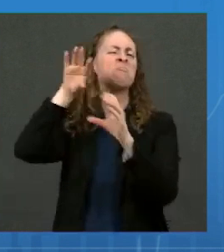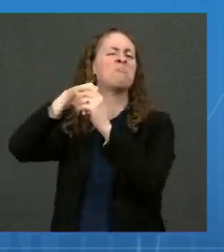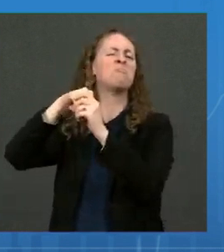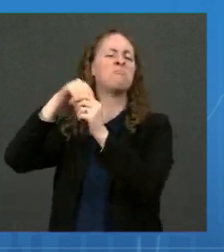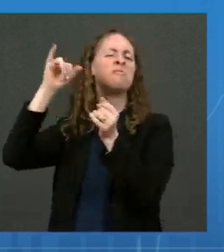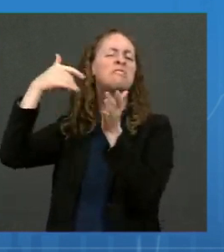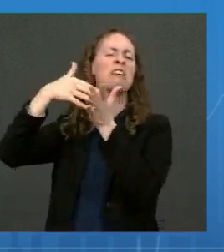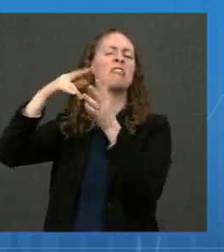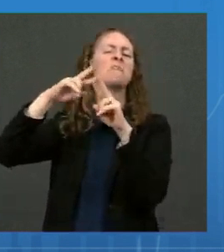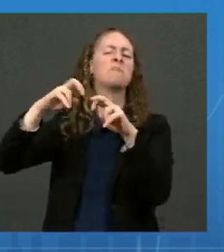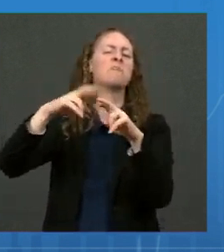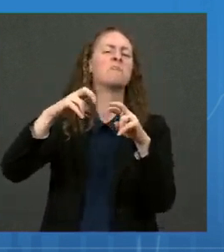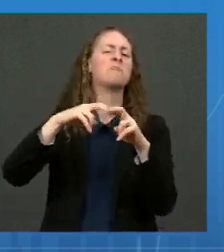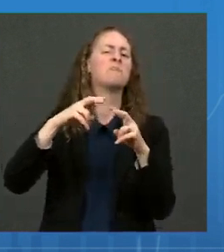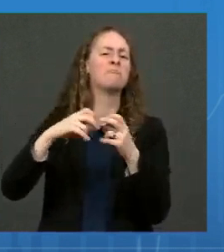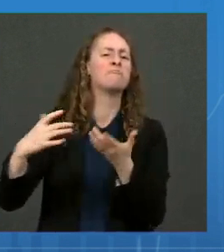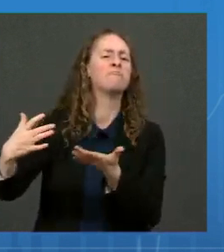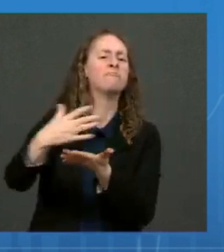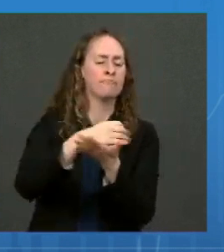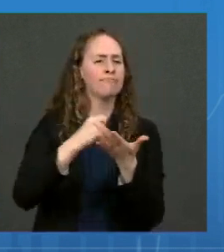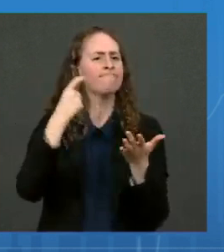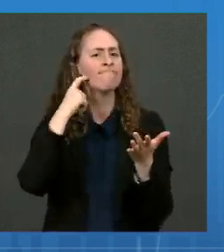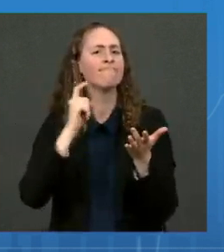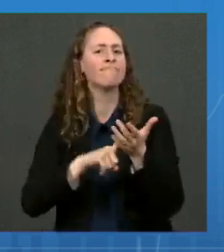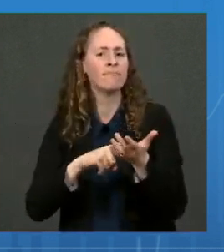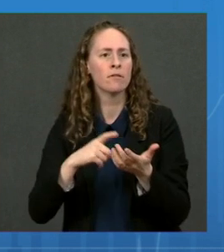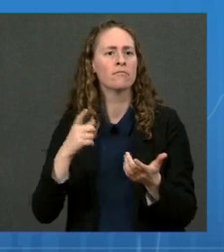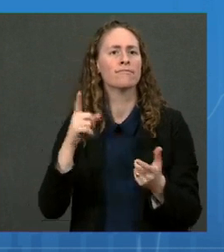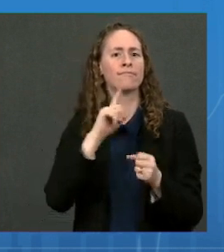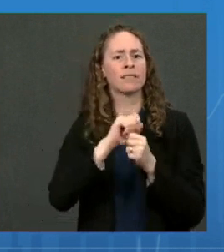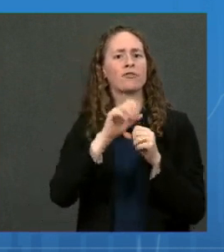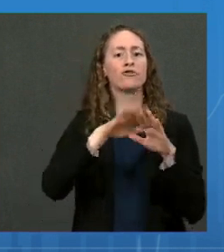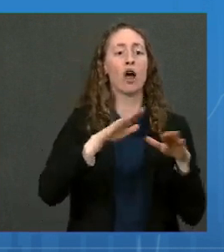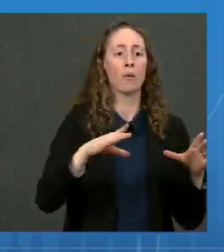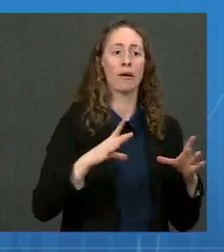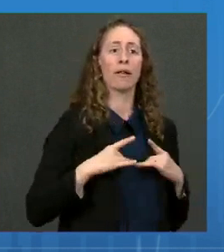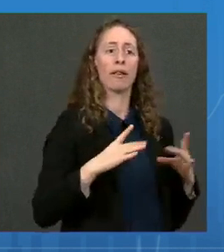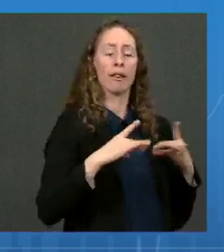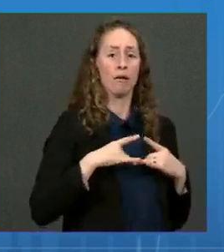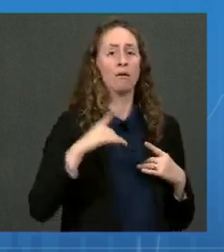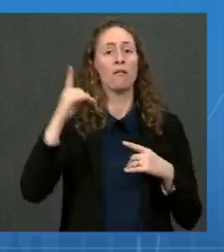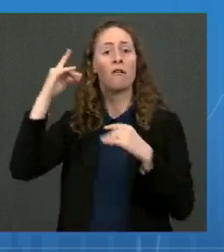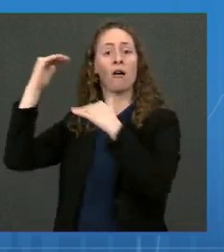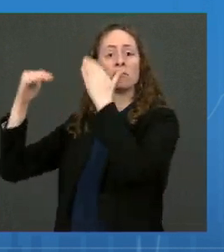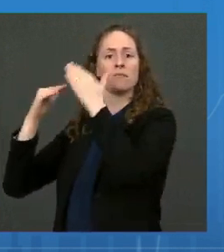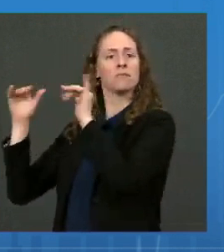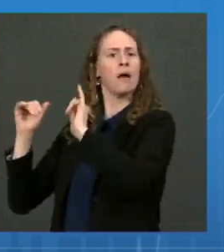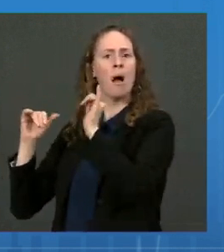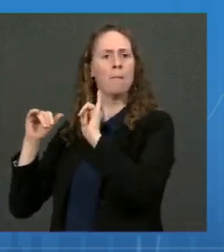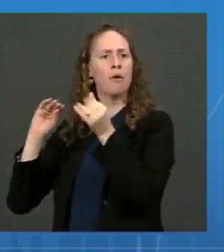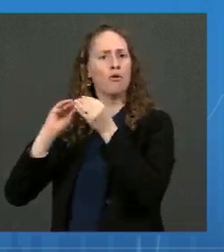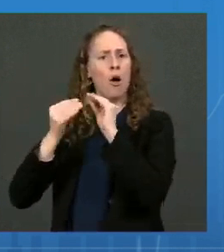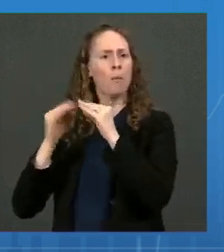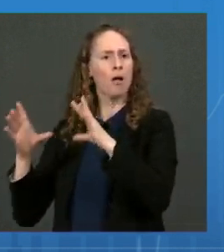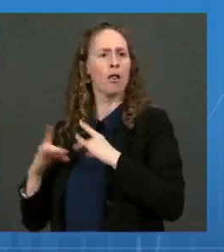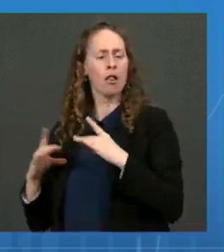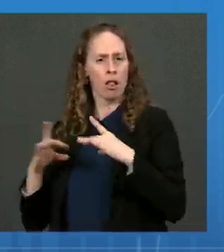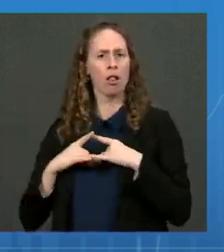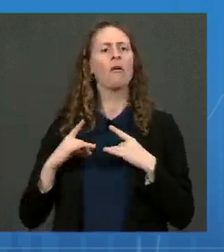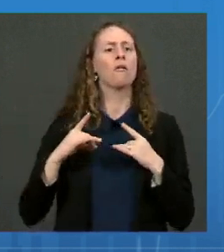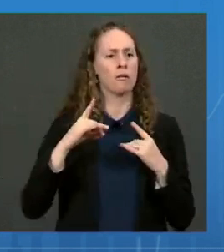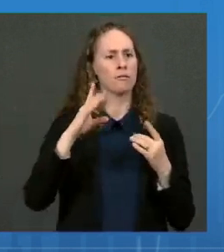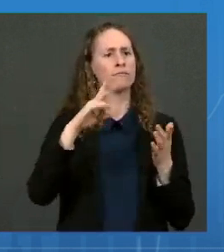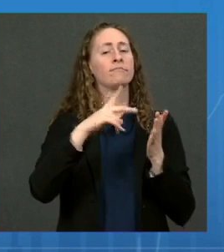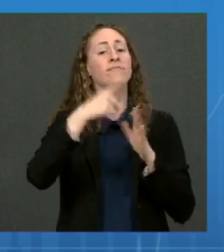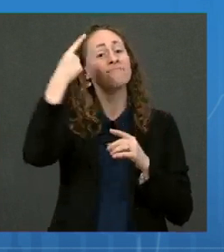children had similar infection rates compared with adults, confirming that risk in community translates to risk inside the household and